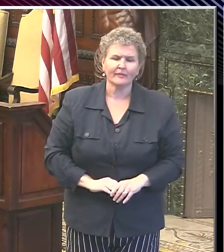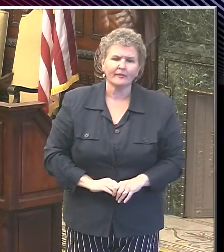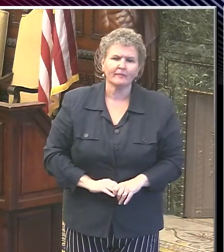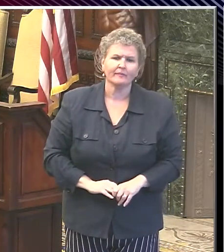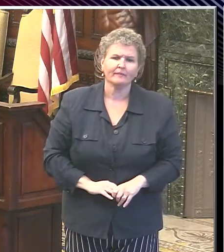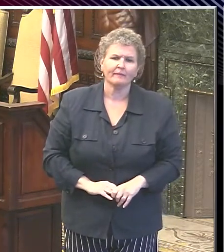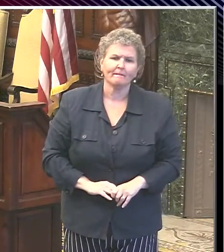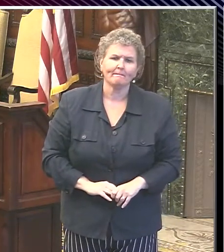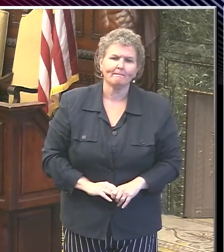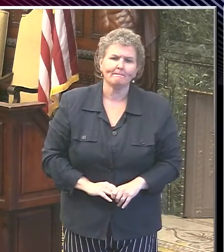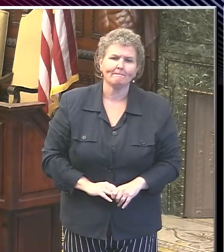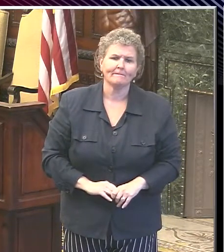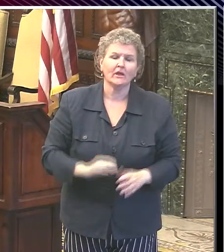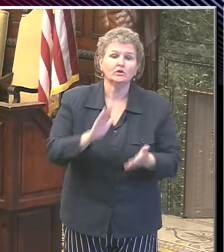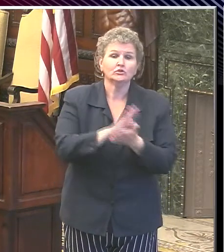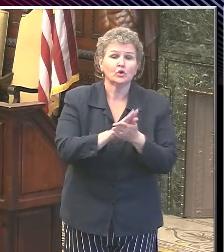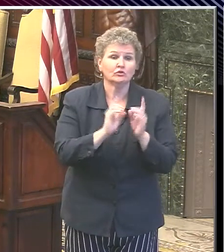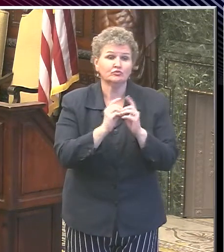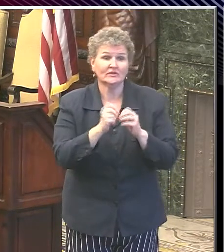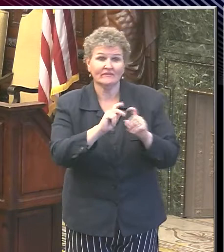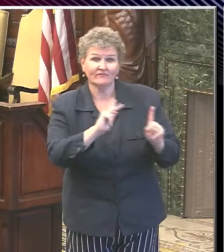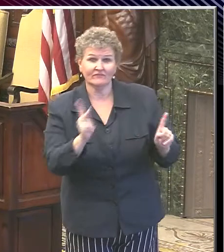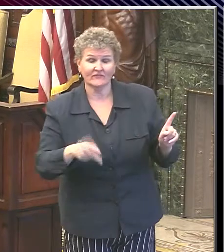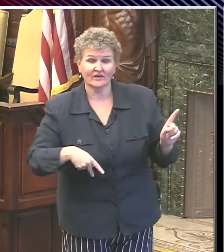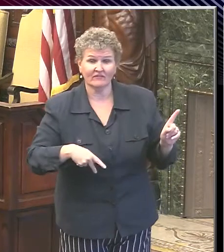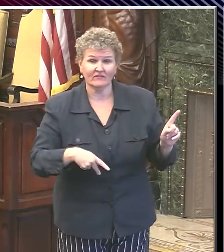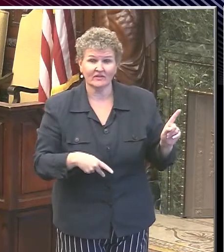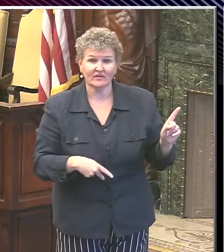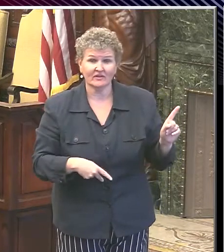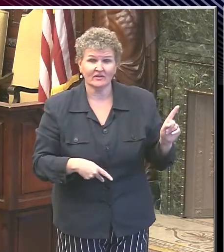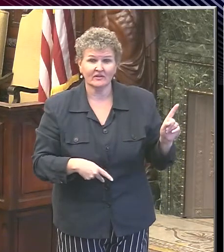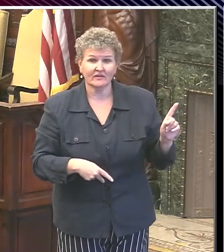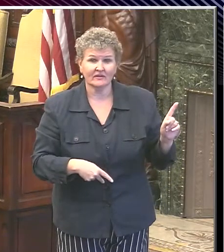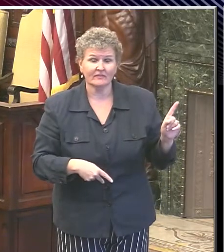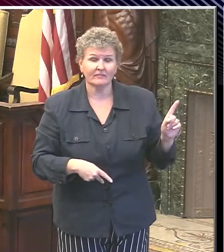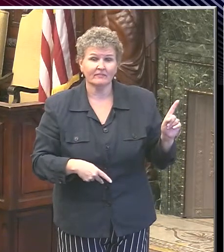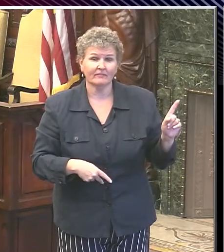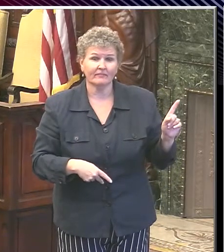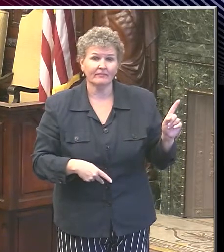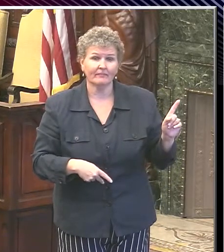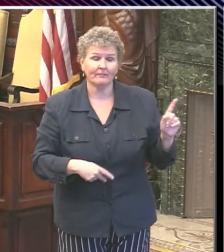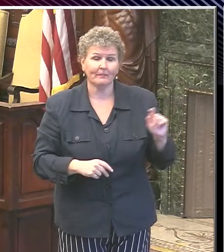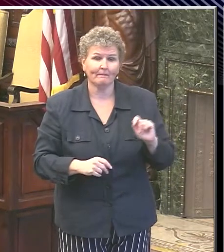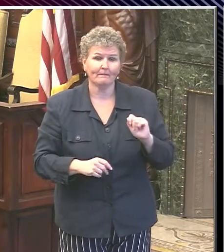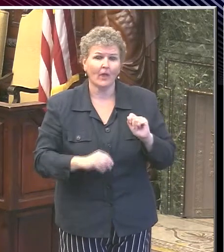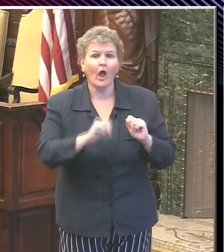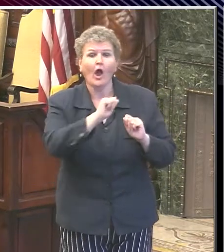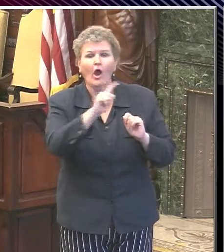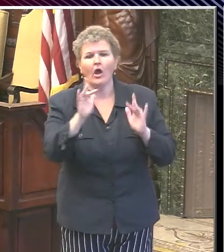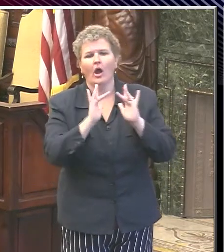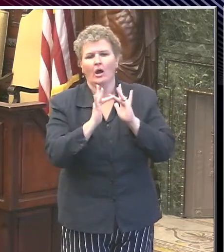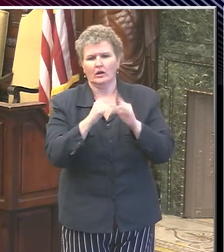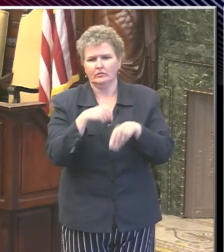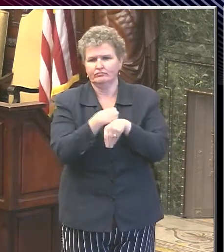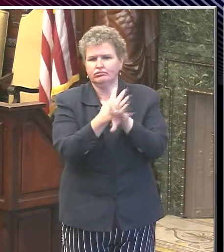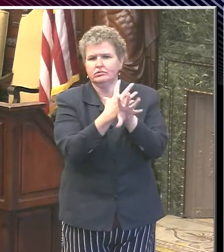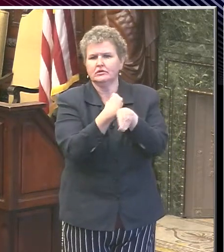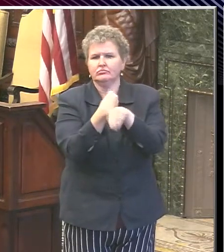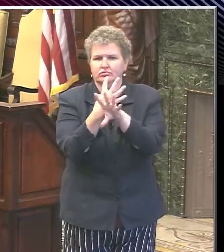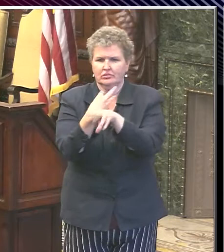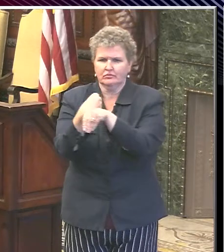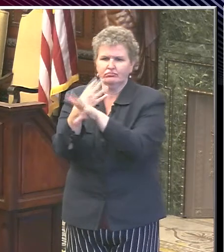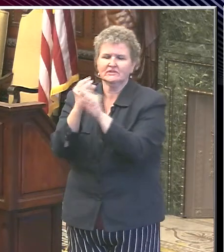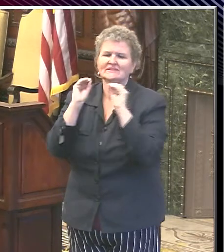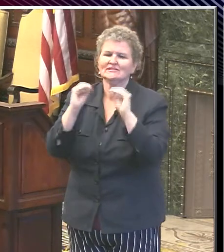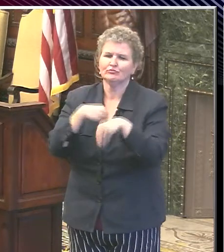by the school district of Philadelphia and what they're having to do in terms of reverting back to now just all online classes, how much of a factor